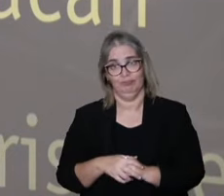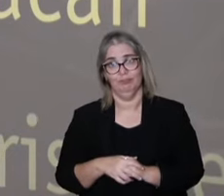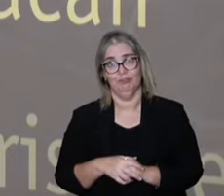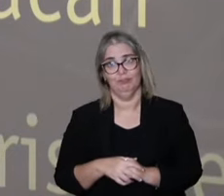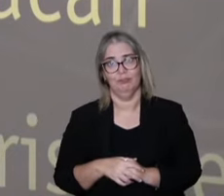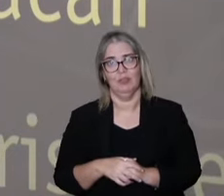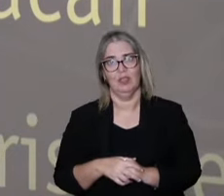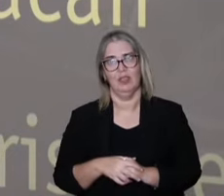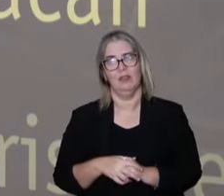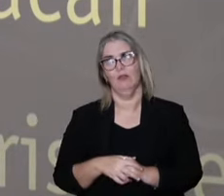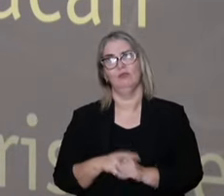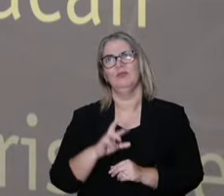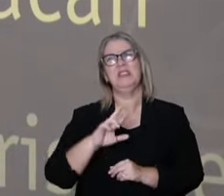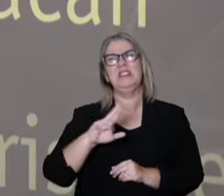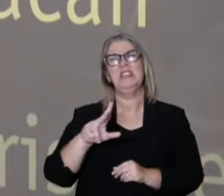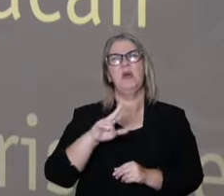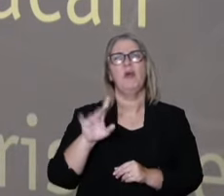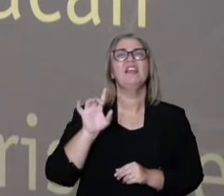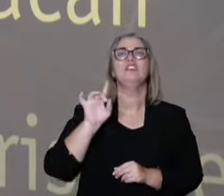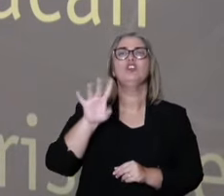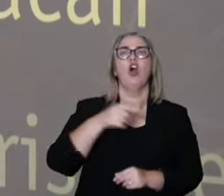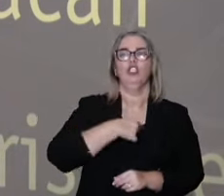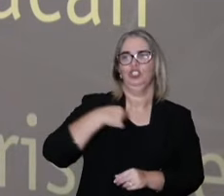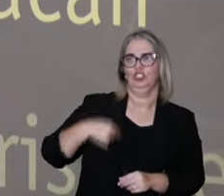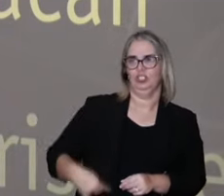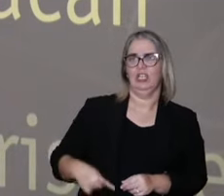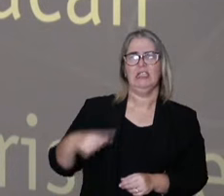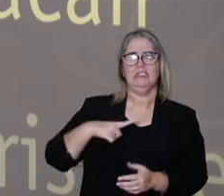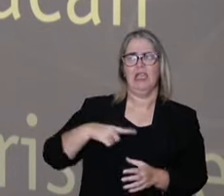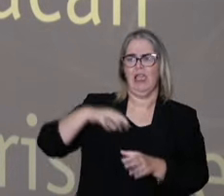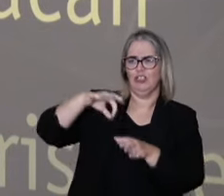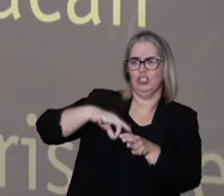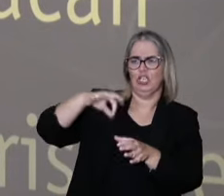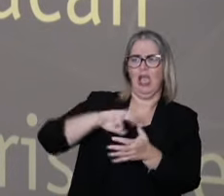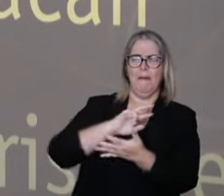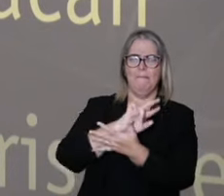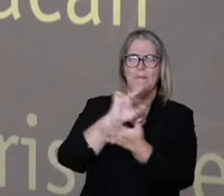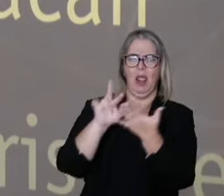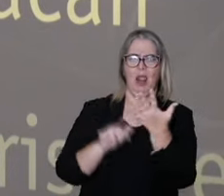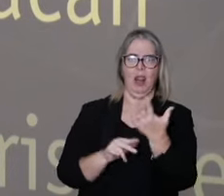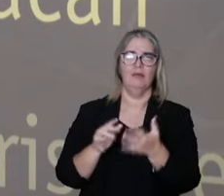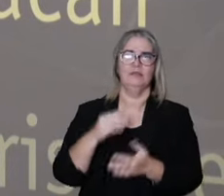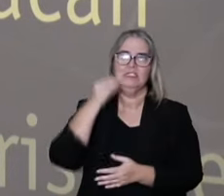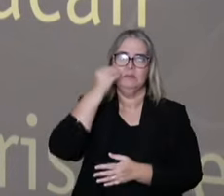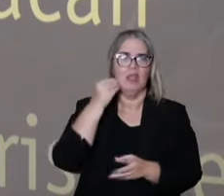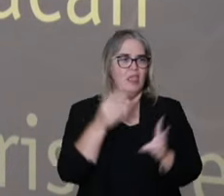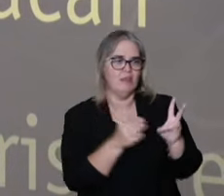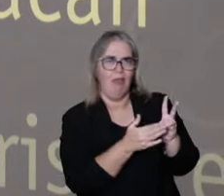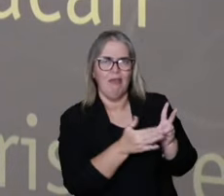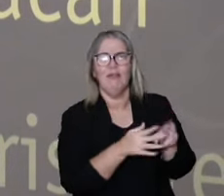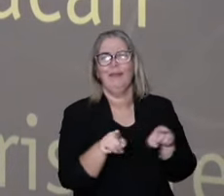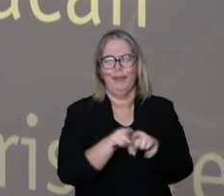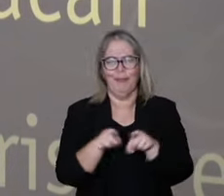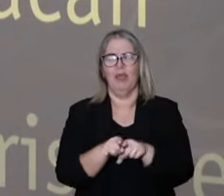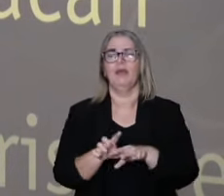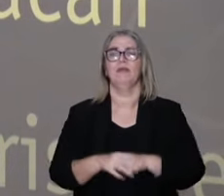So I think this is one thing, not only about the Chinese medicine, but the phytotherapy as a whole.